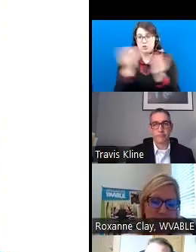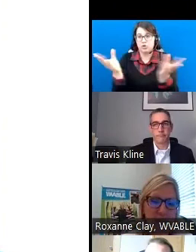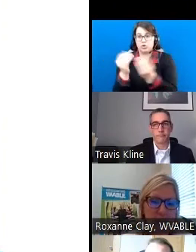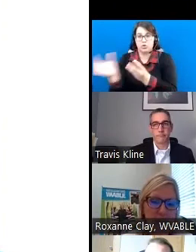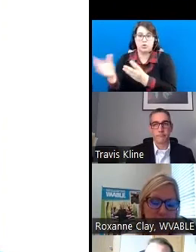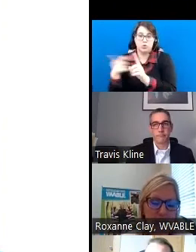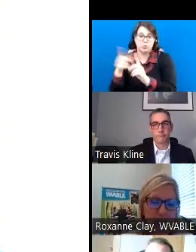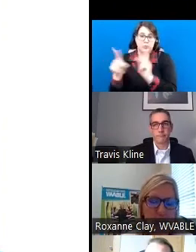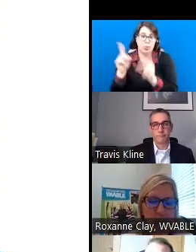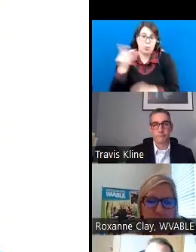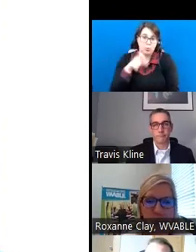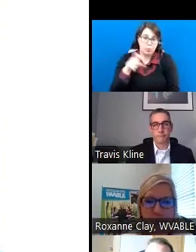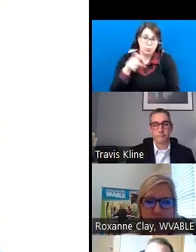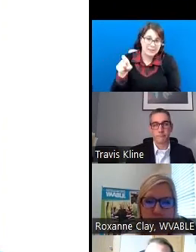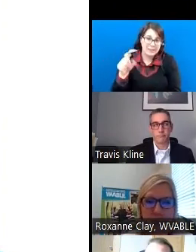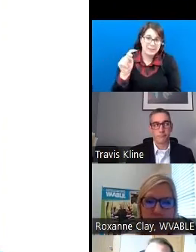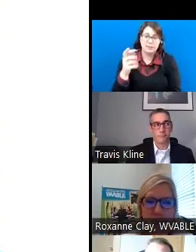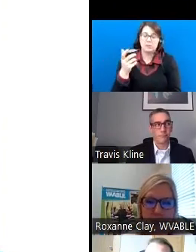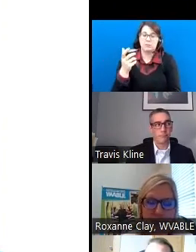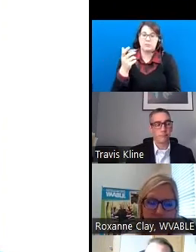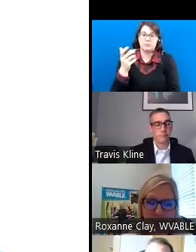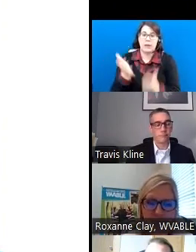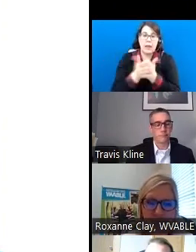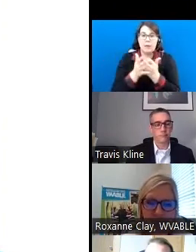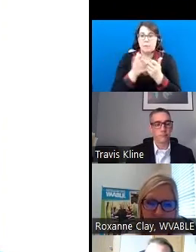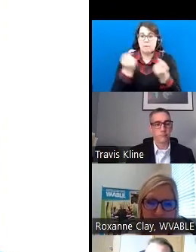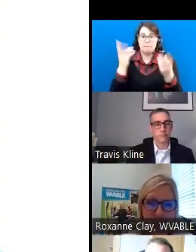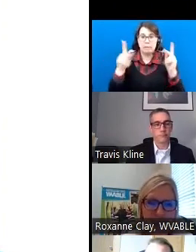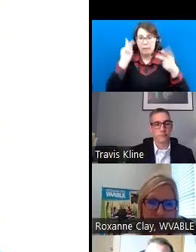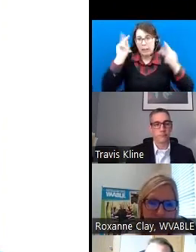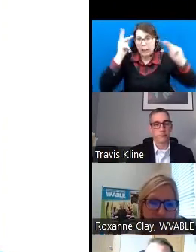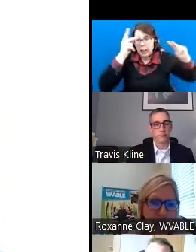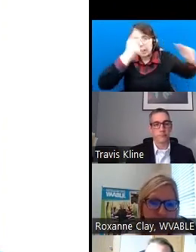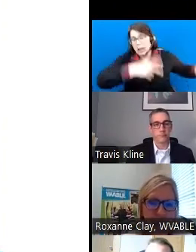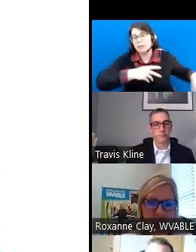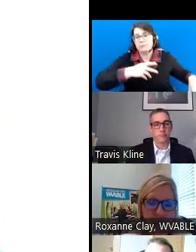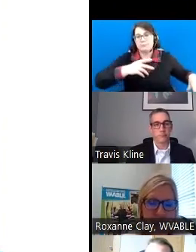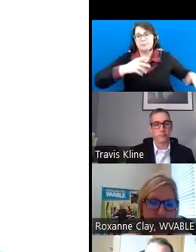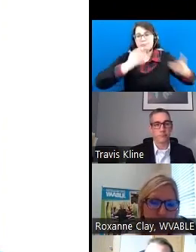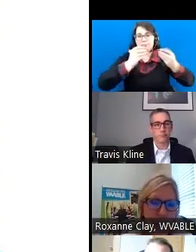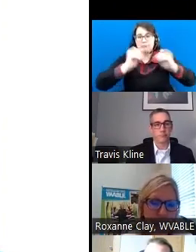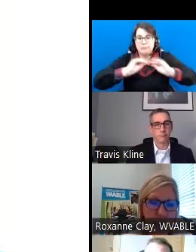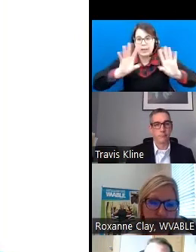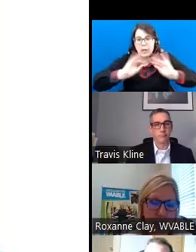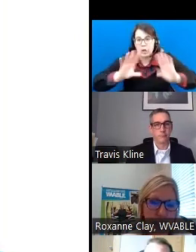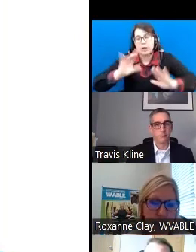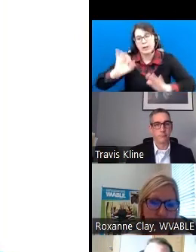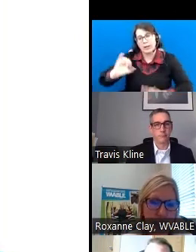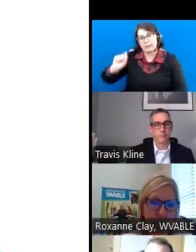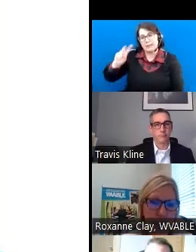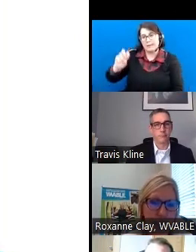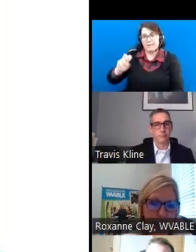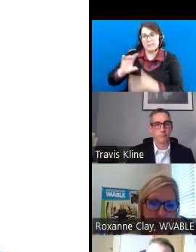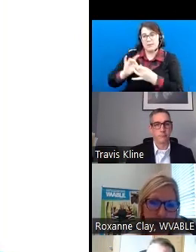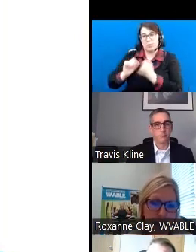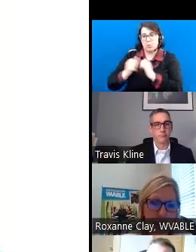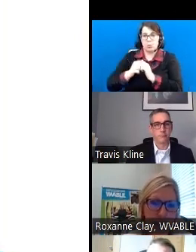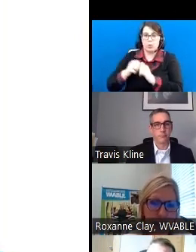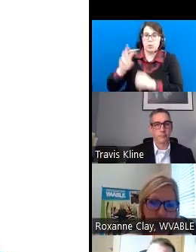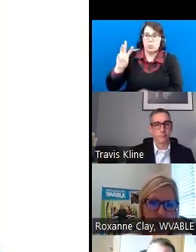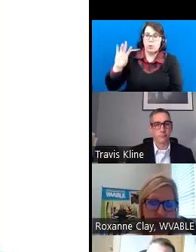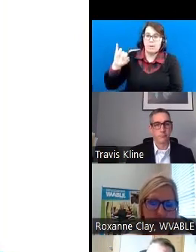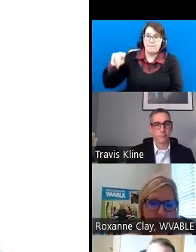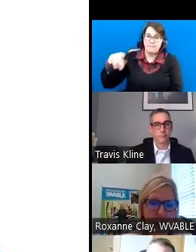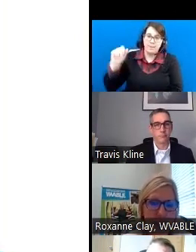need it, and to help clear up the myths and the misconceptions, because there are a lot of them, just like Steve mentioned with, you know, the WIPA